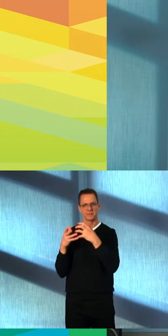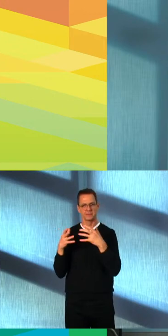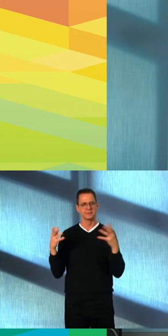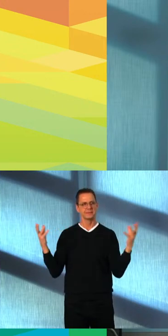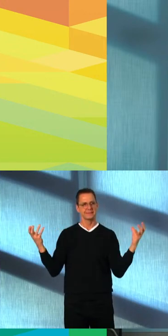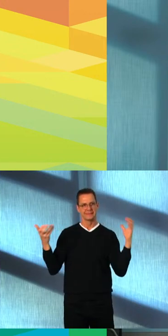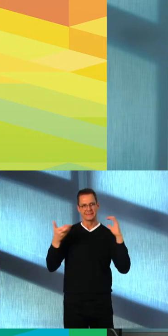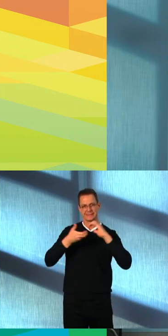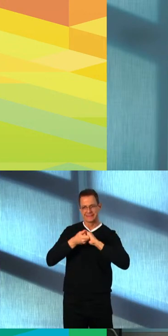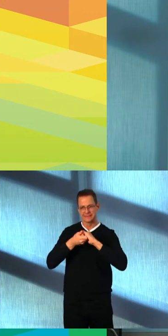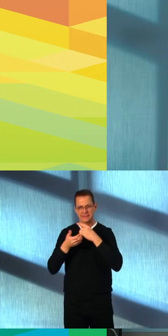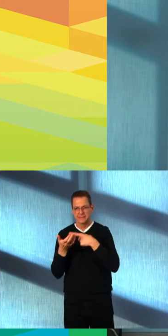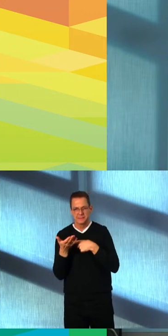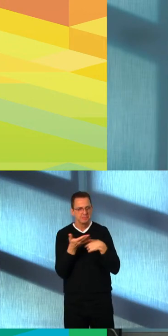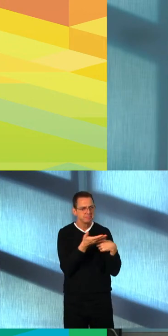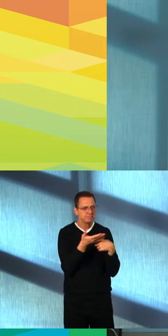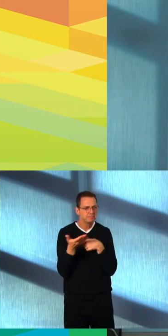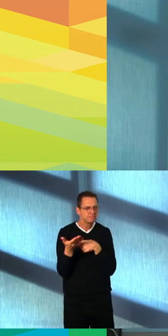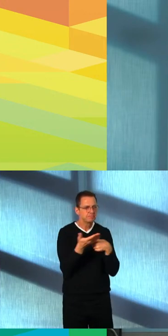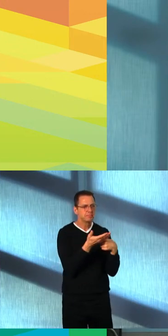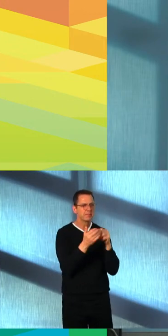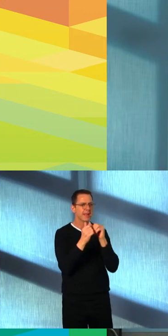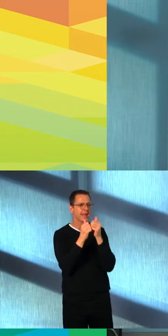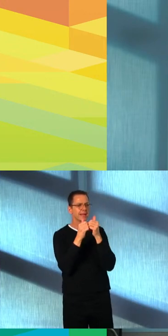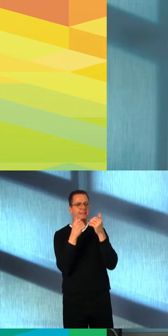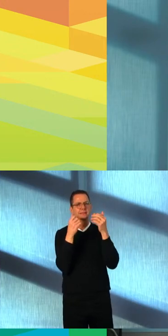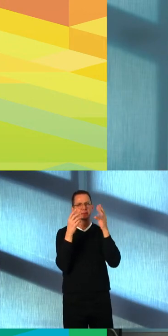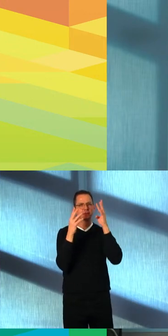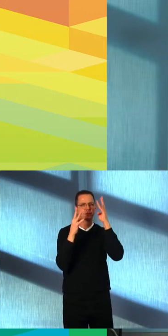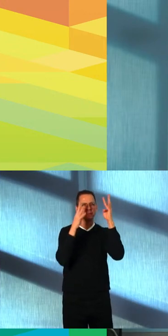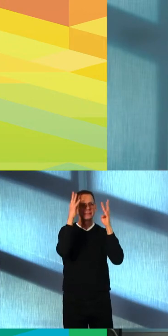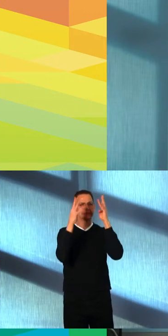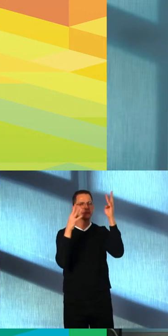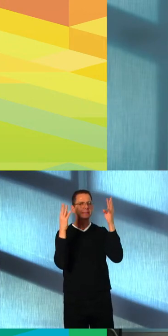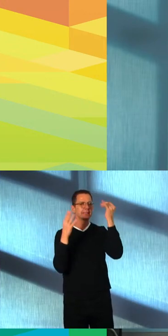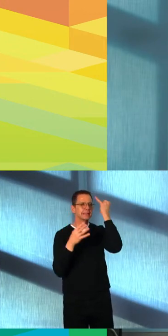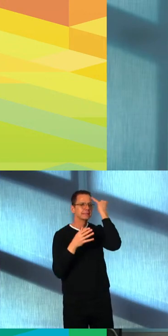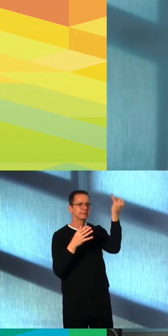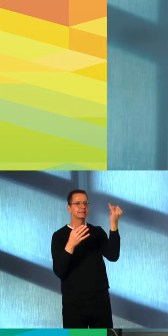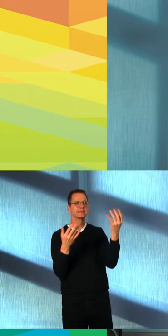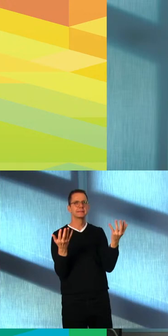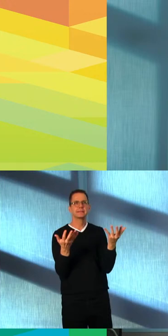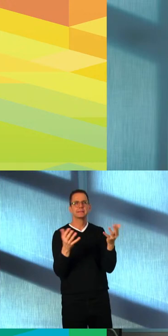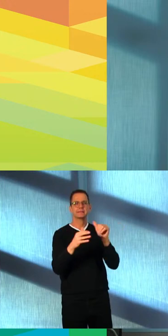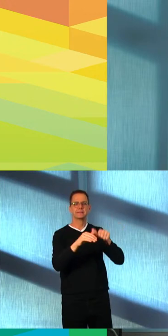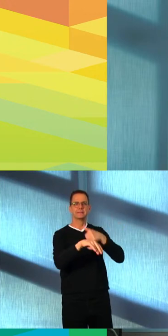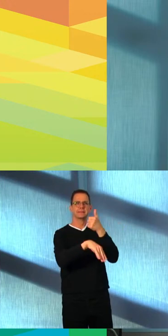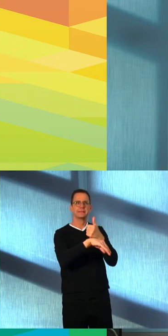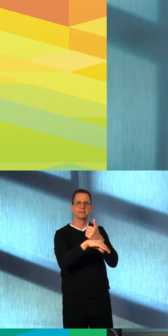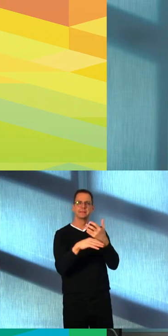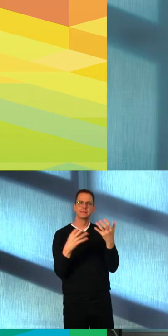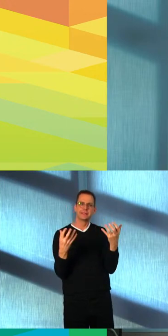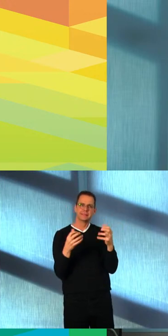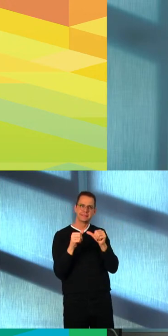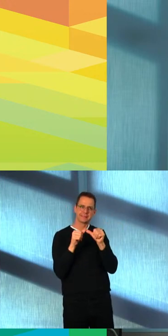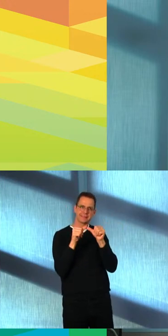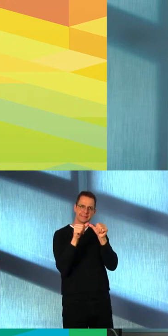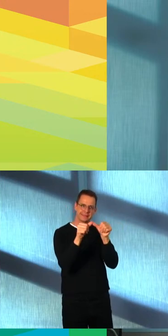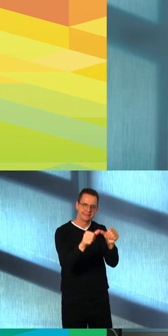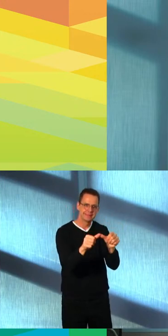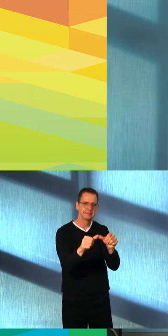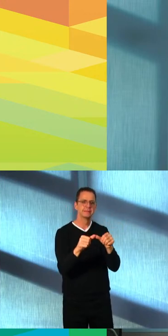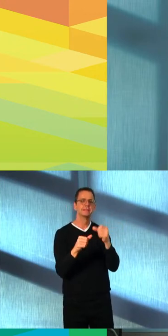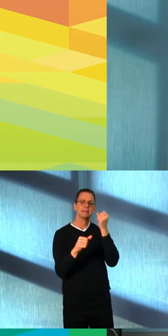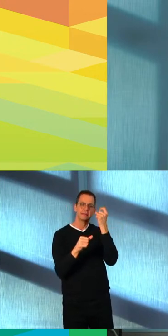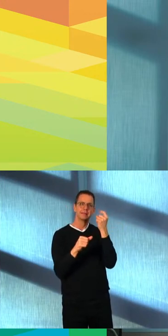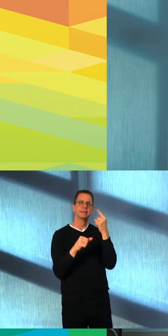Skate, Flying Canoe, Volant, and Deep Freeze show that it is possible to adapt, to modify, and to innovate, and to